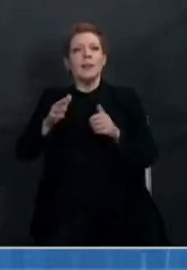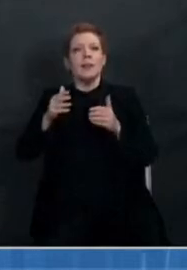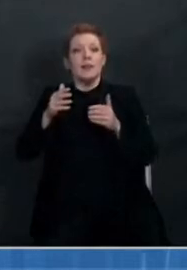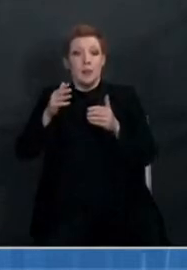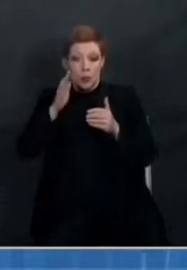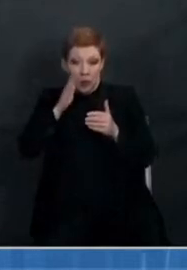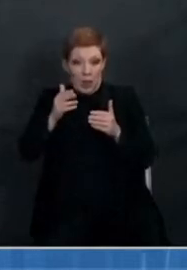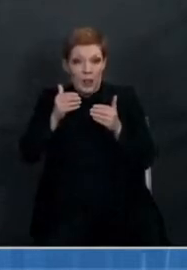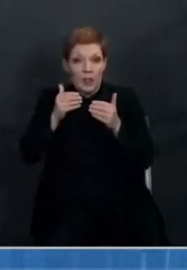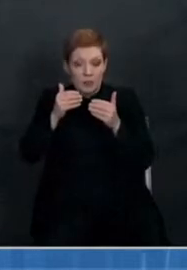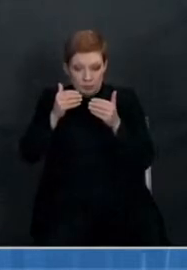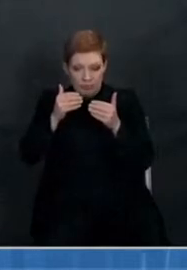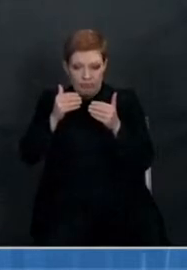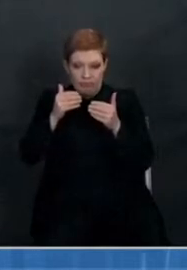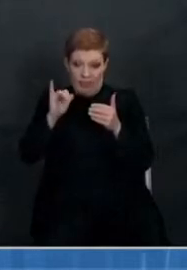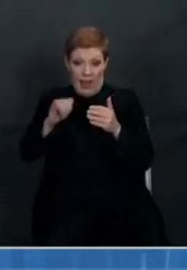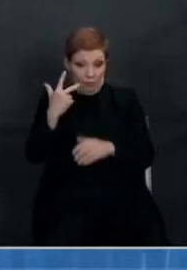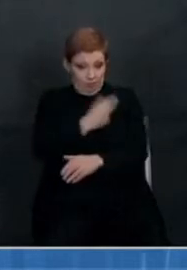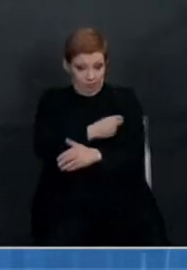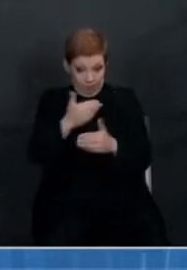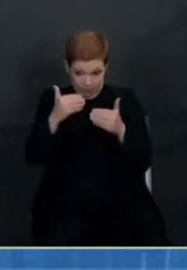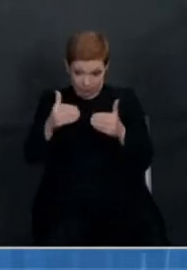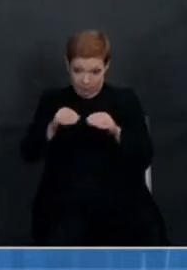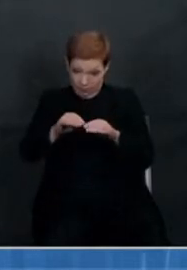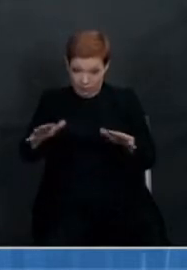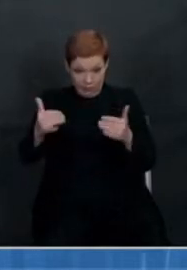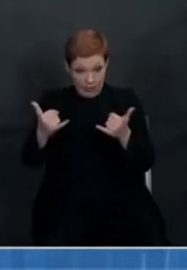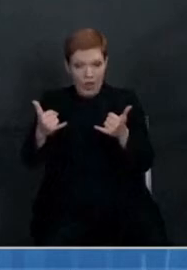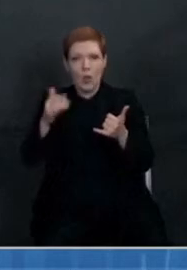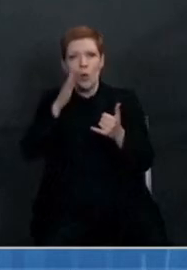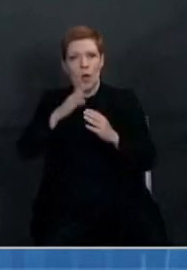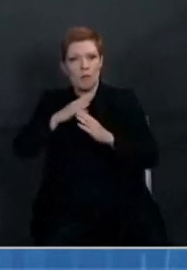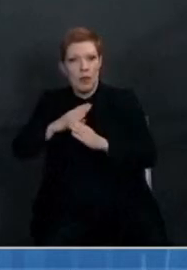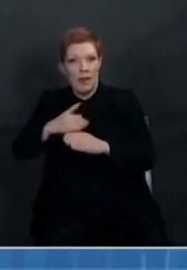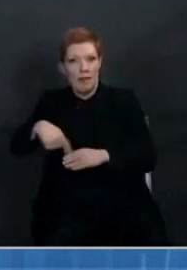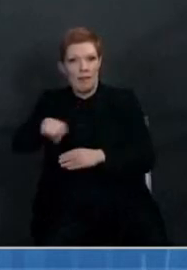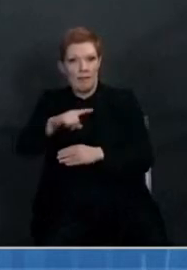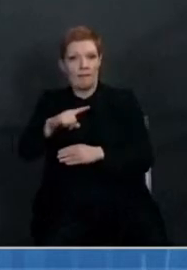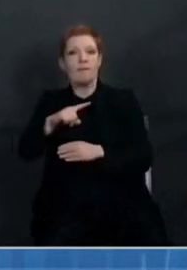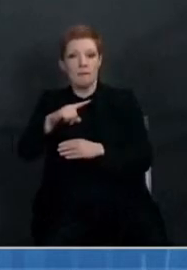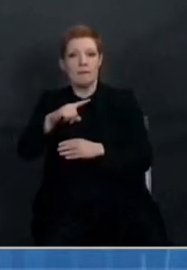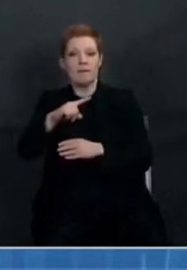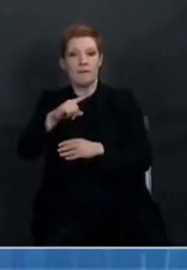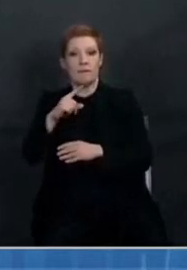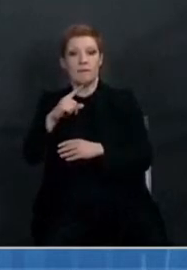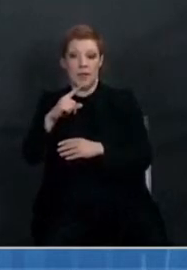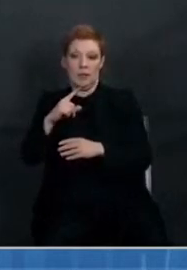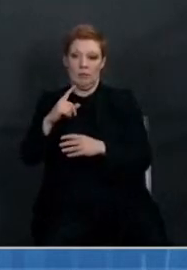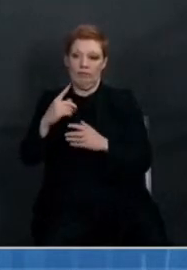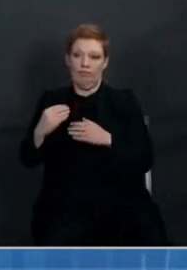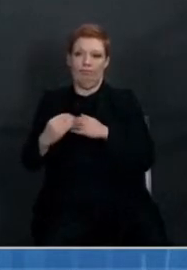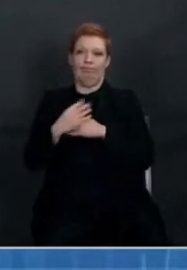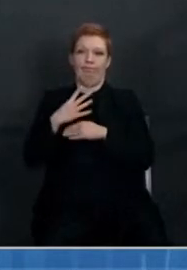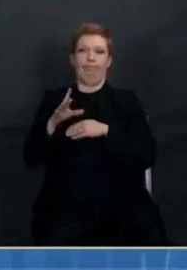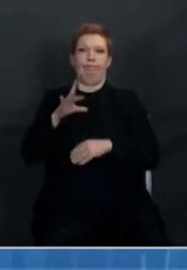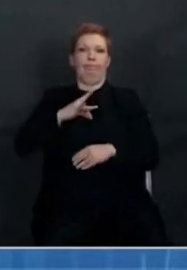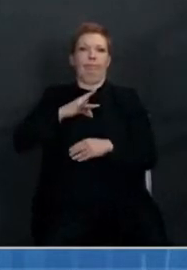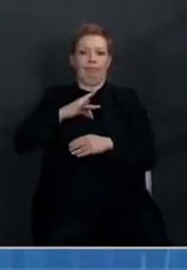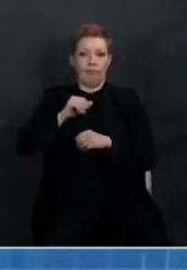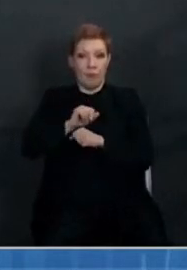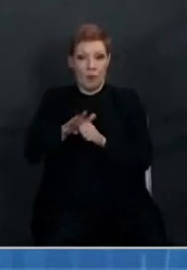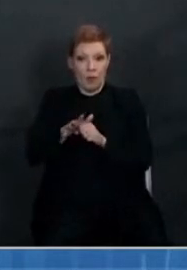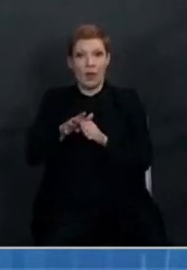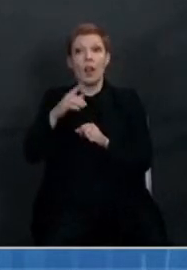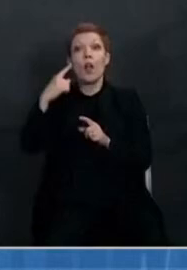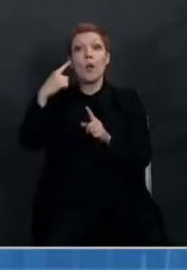from getting disease, not only are going to protect them from getting infected, but you are going to prevent the emergence of variants